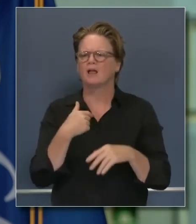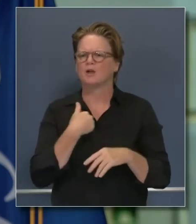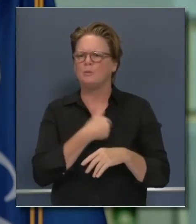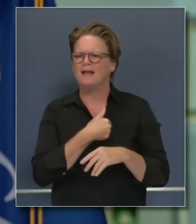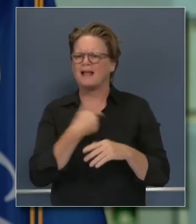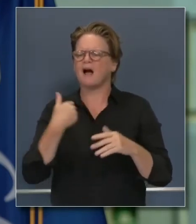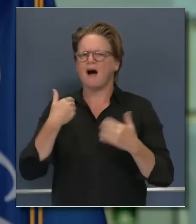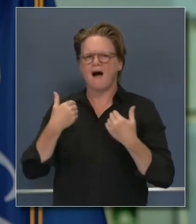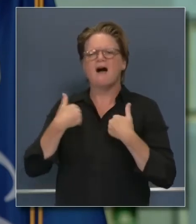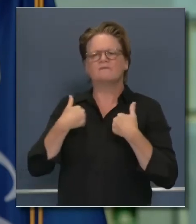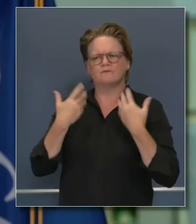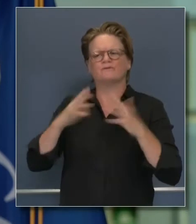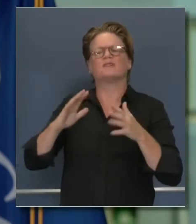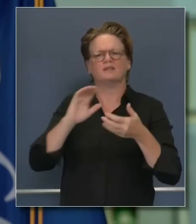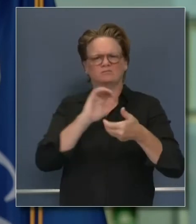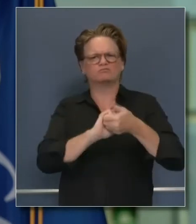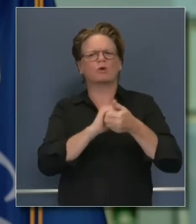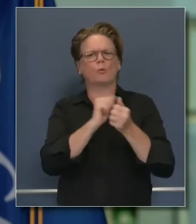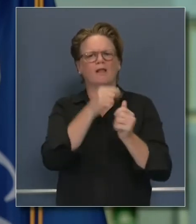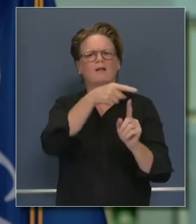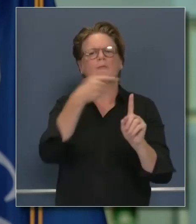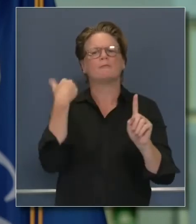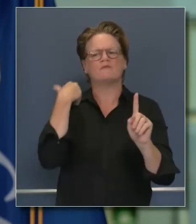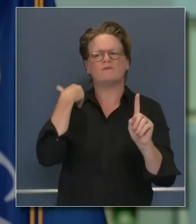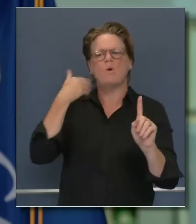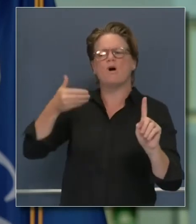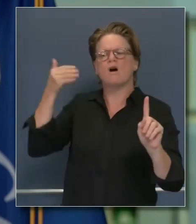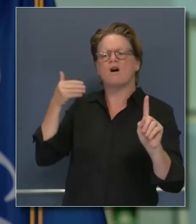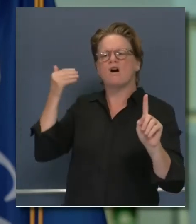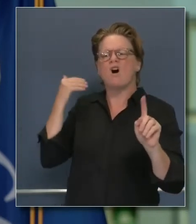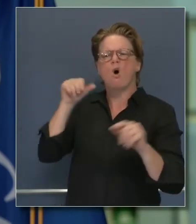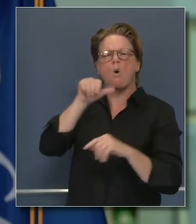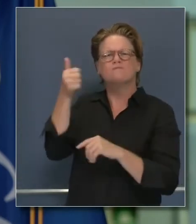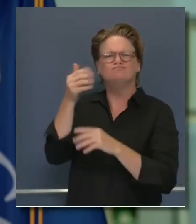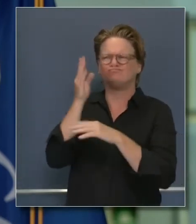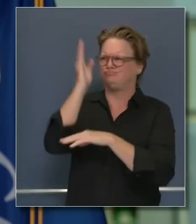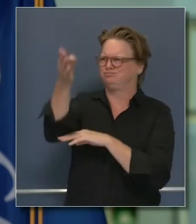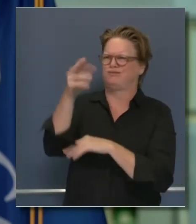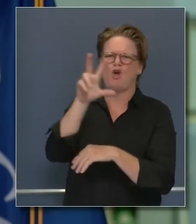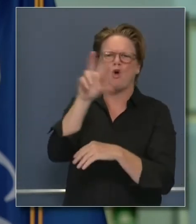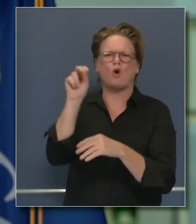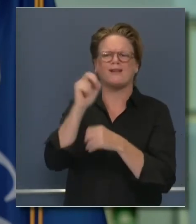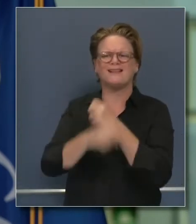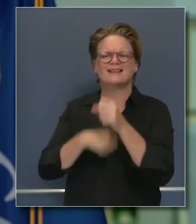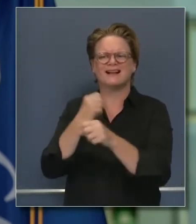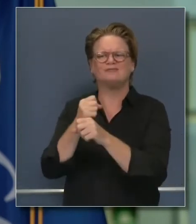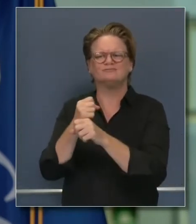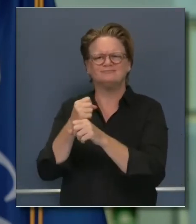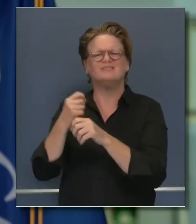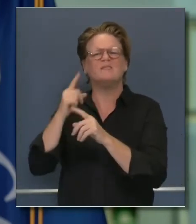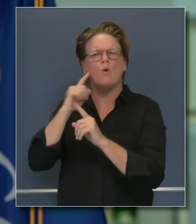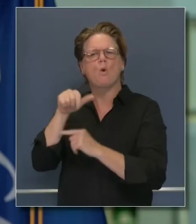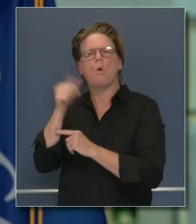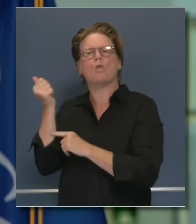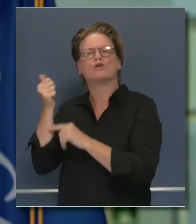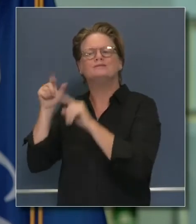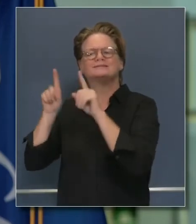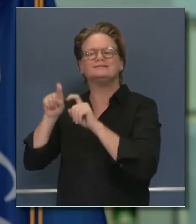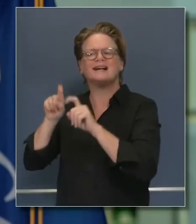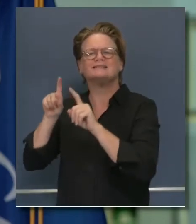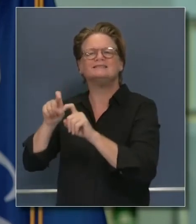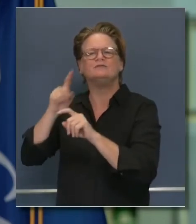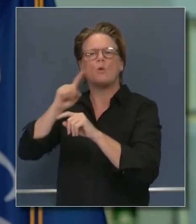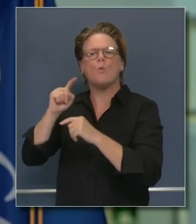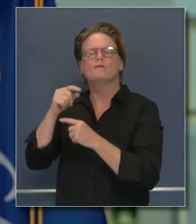it very familiar with every parent out there that has one of those genetic tests that are mandated in the state of California for every newborn, We kicked the